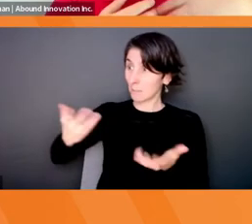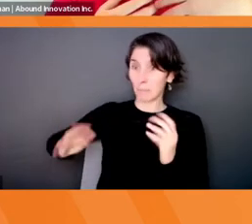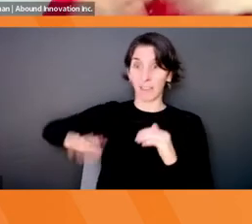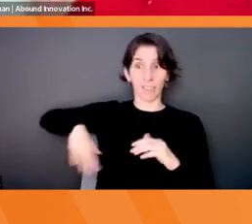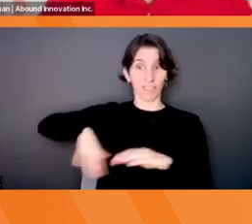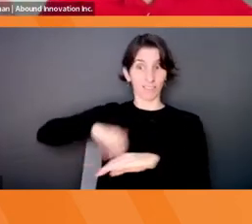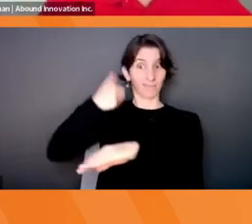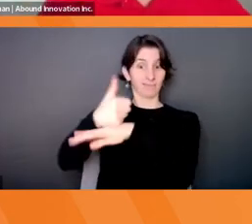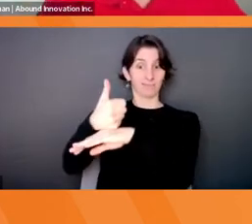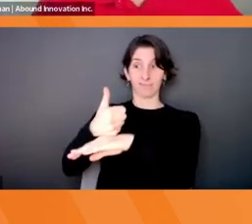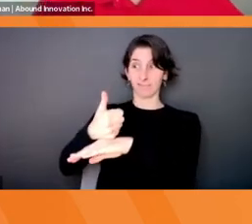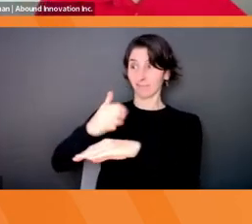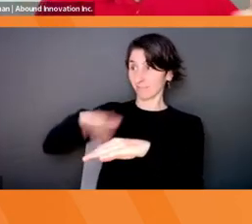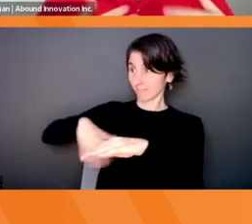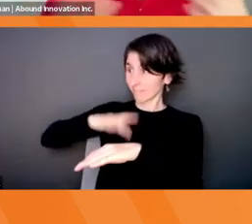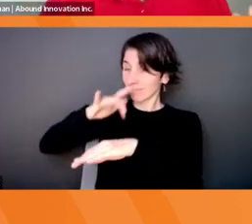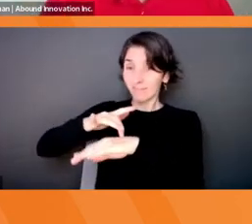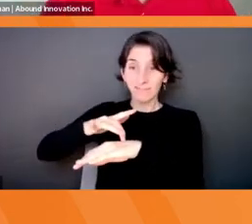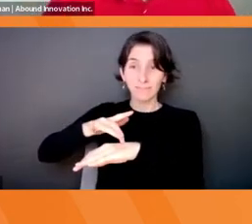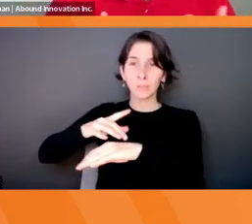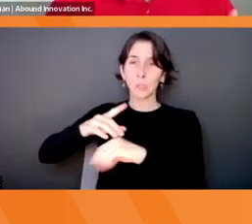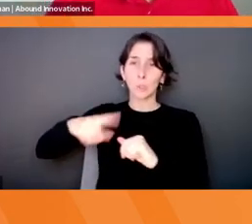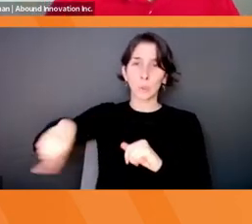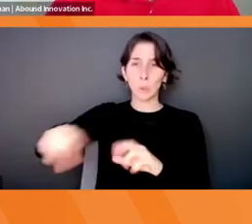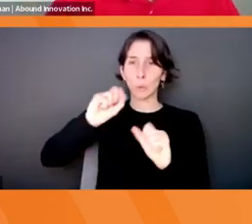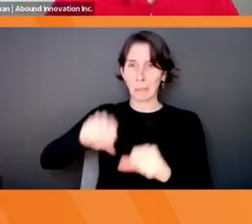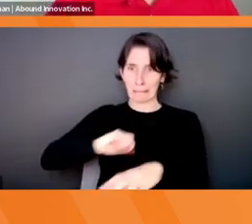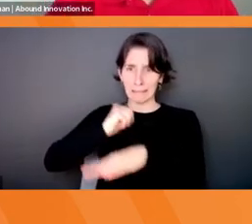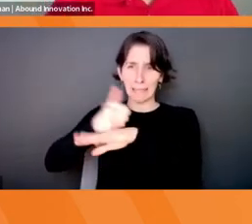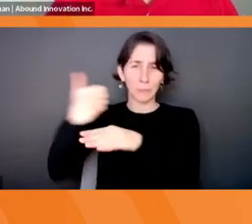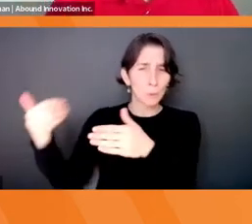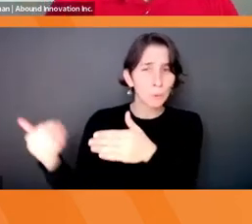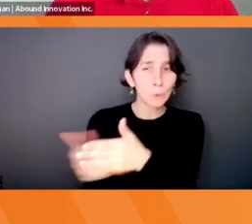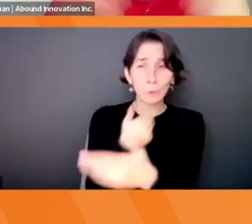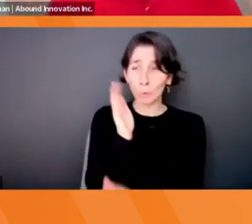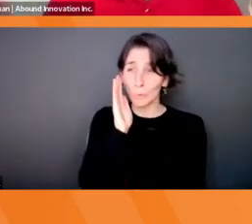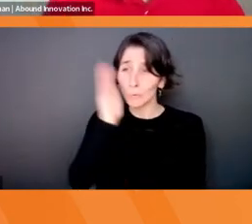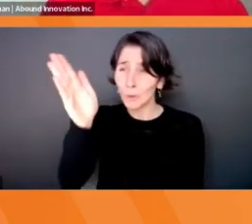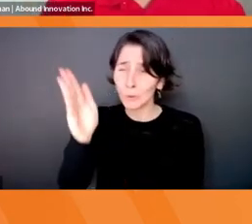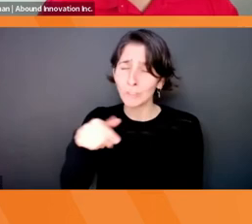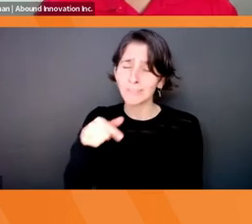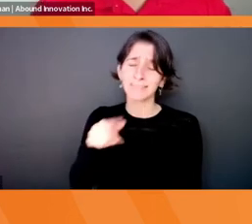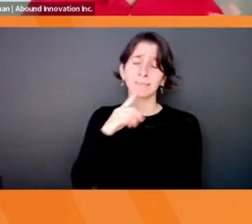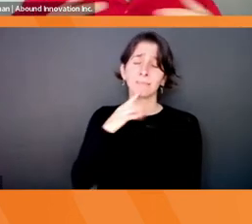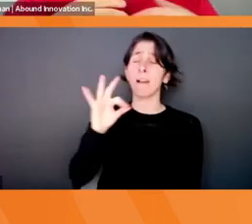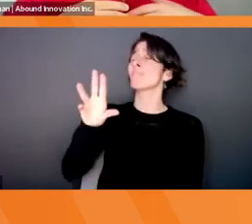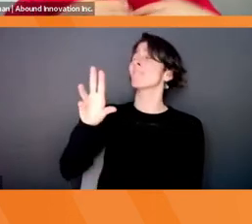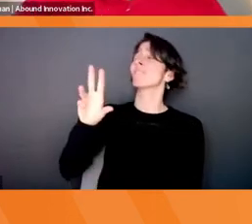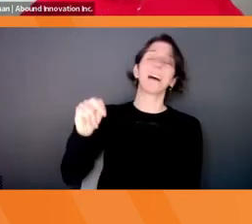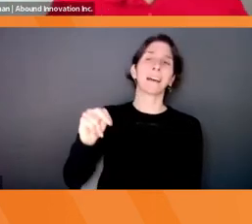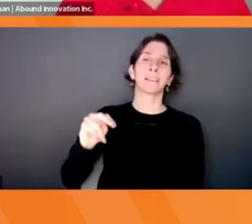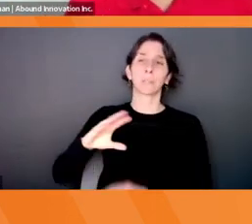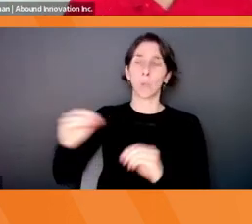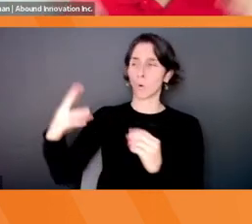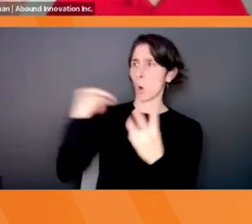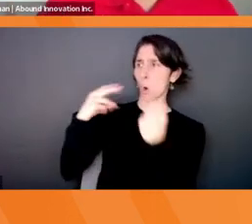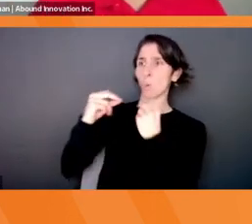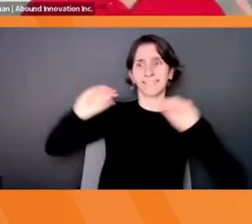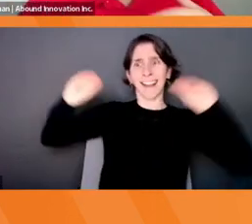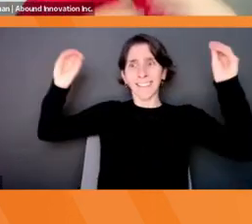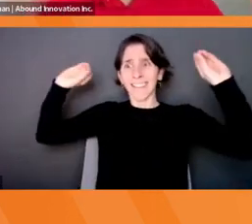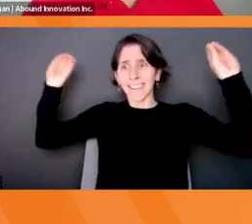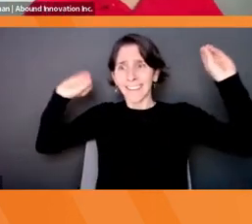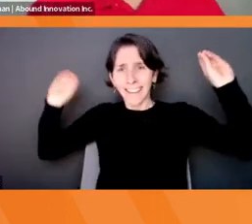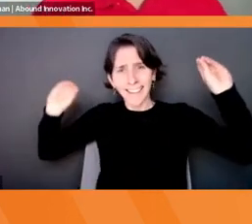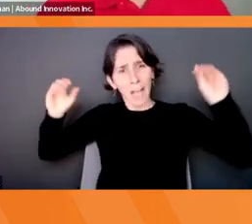the ability to create a new future. I think this part is so fun, because nobody could tell you can't do it yet, right? Because we don't know,